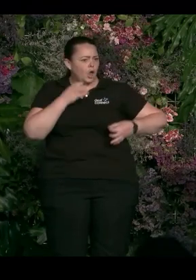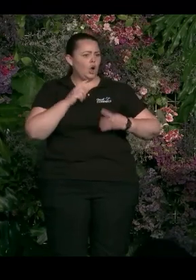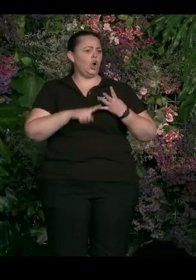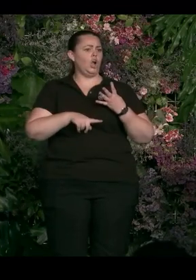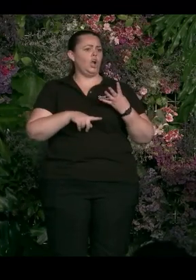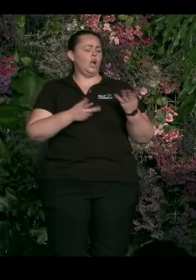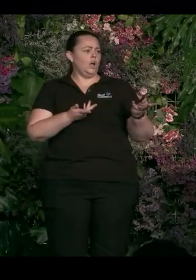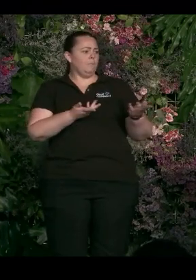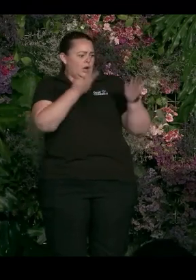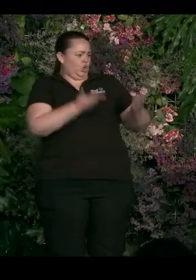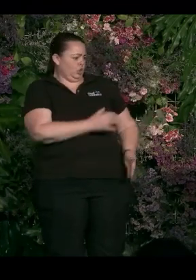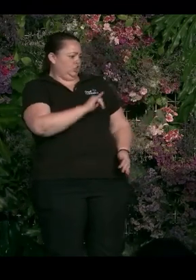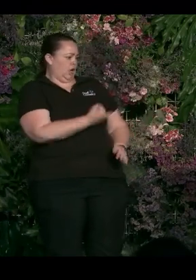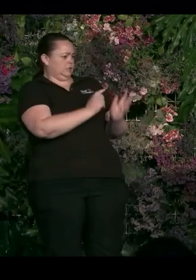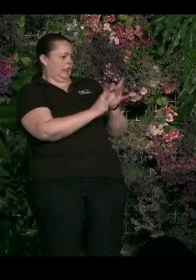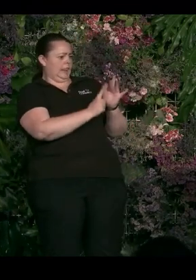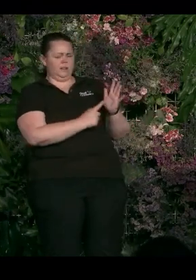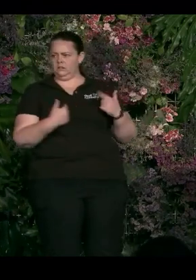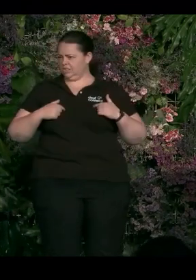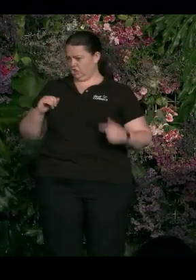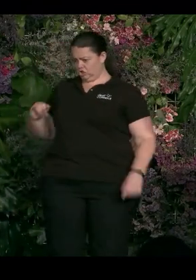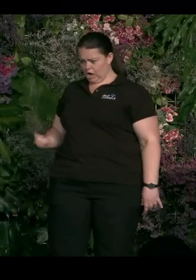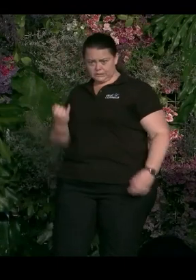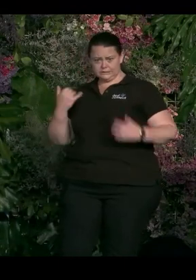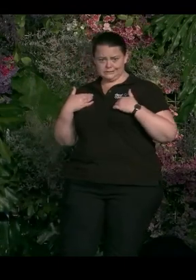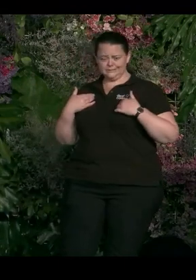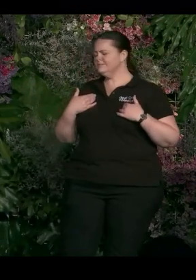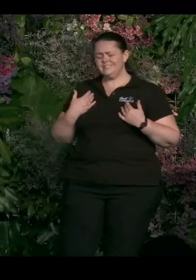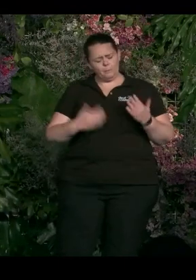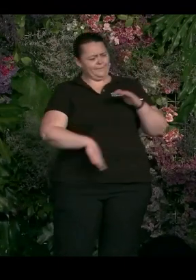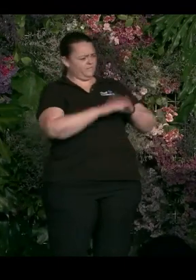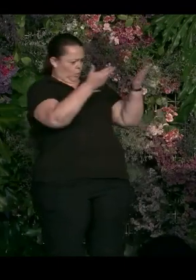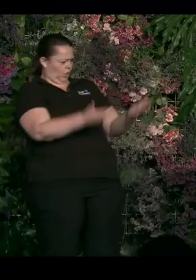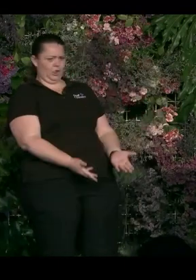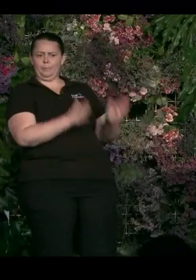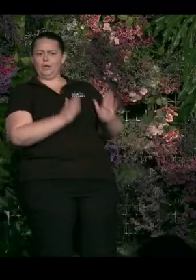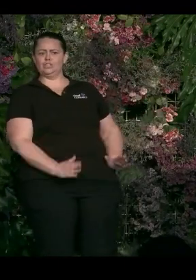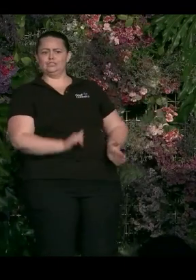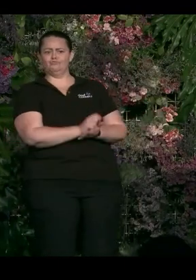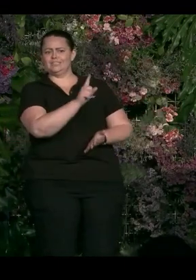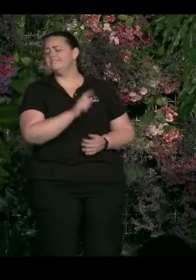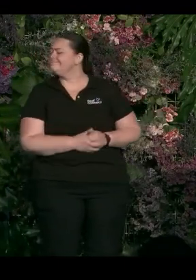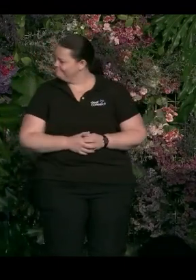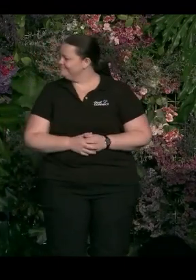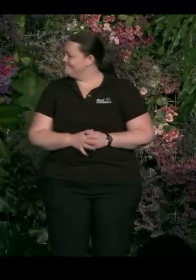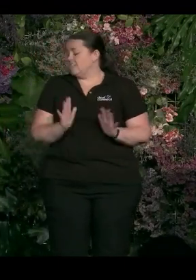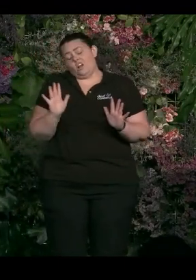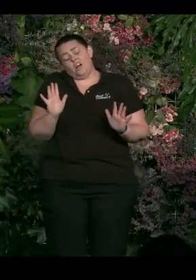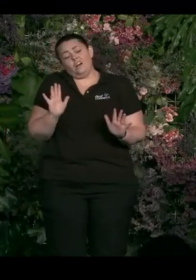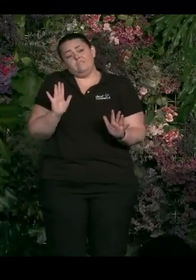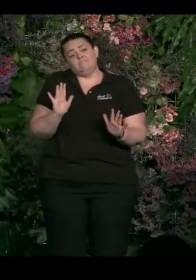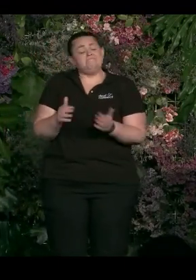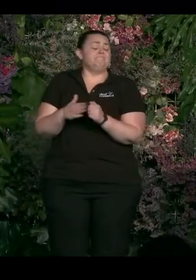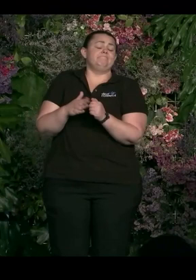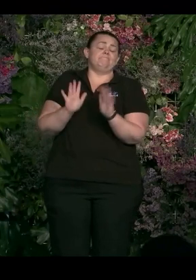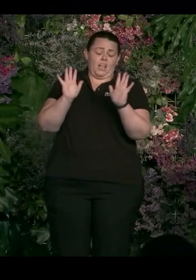You said you were the total package. The total package. Right? I totally agree. I stand corrected. The total